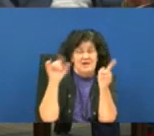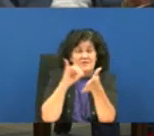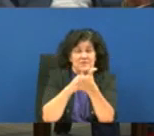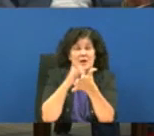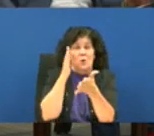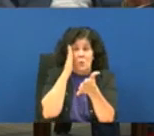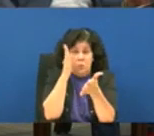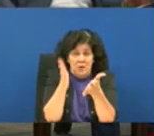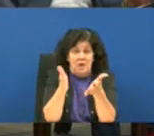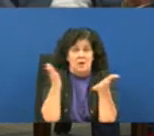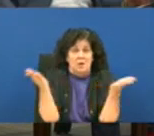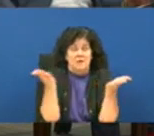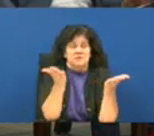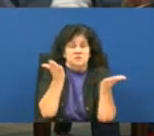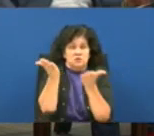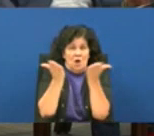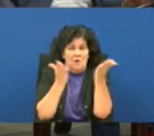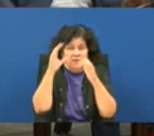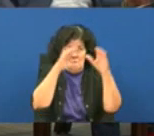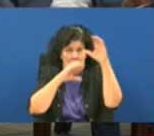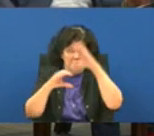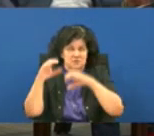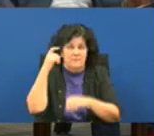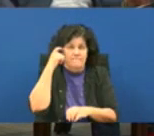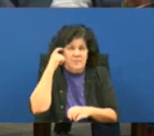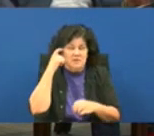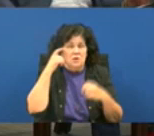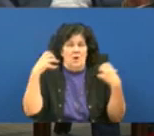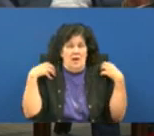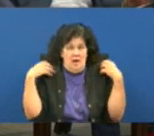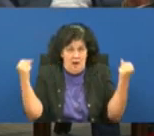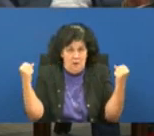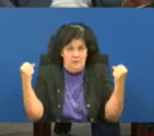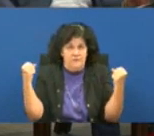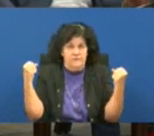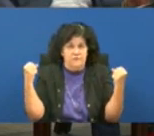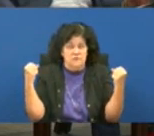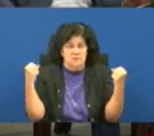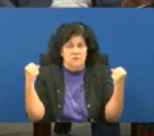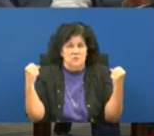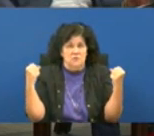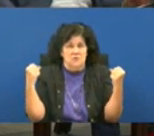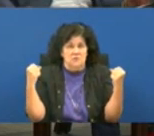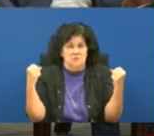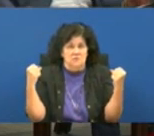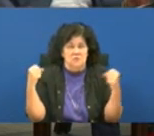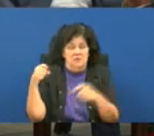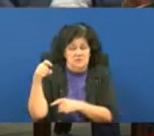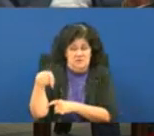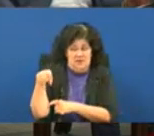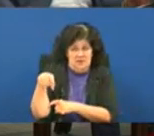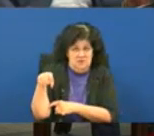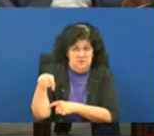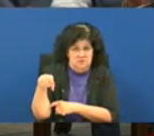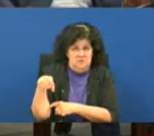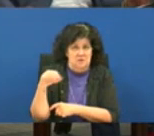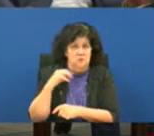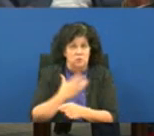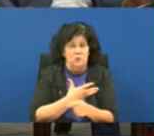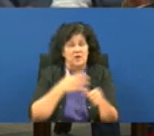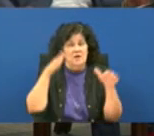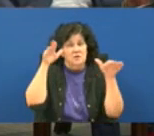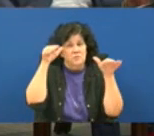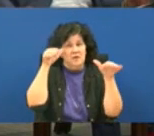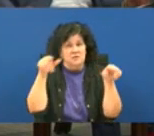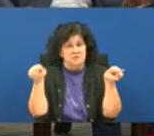serve the crisis mental health needs of this parish and we expected the